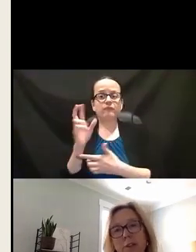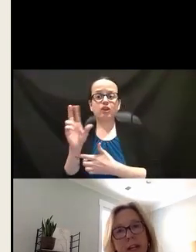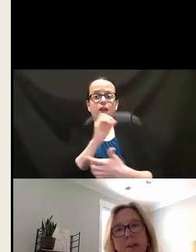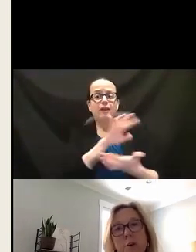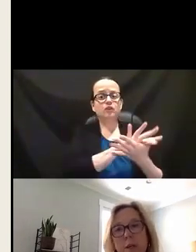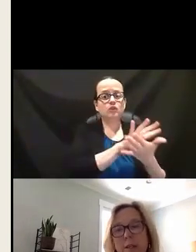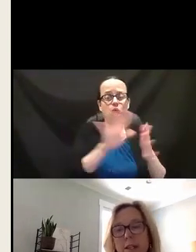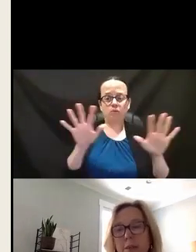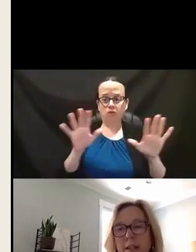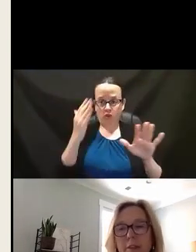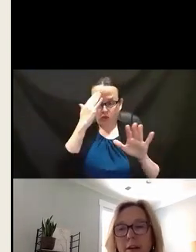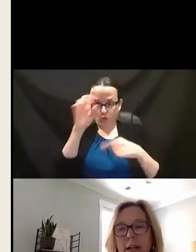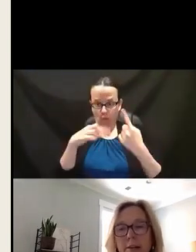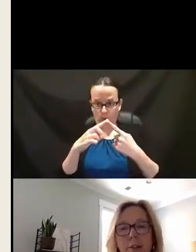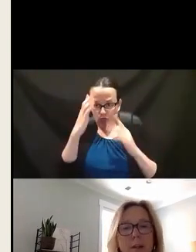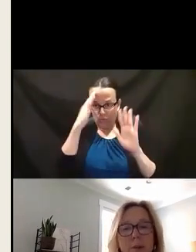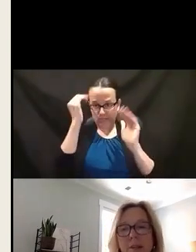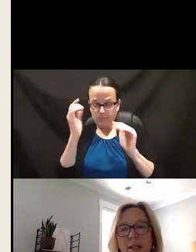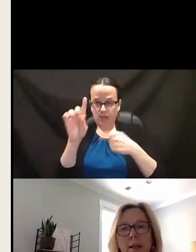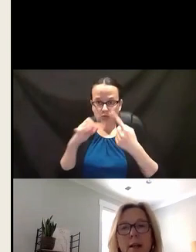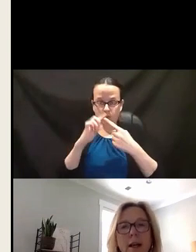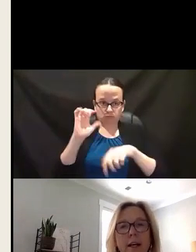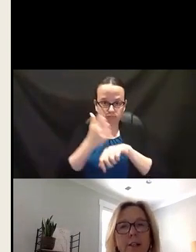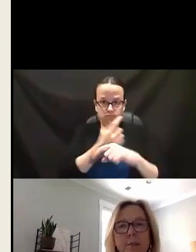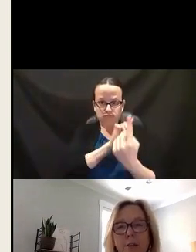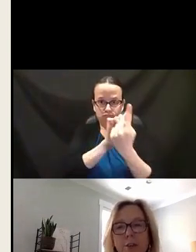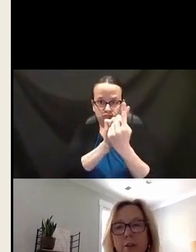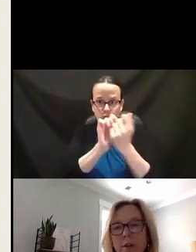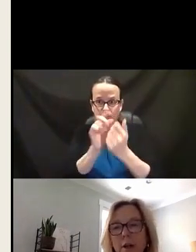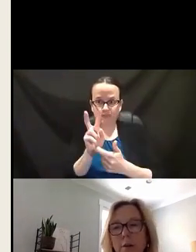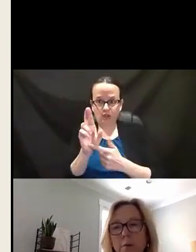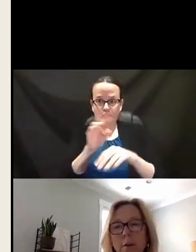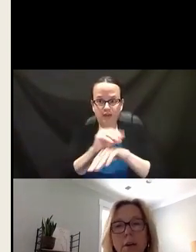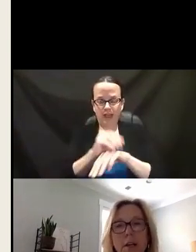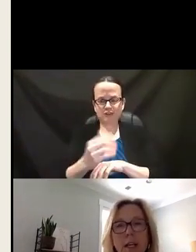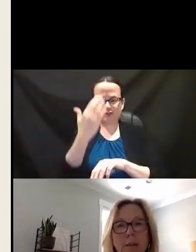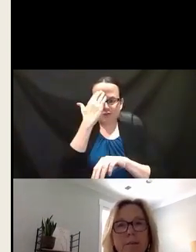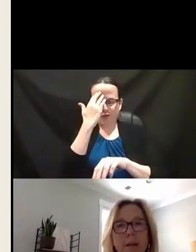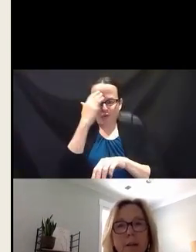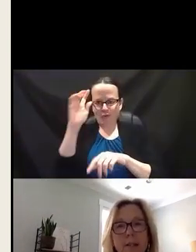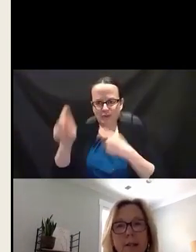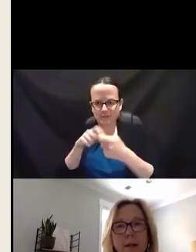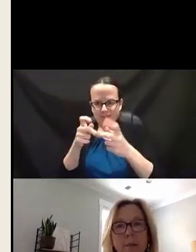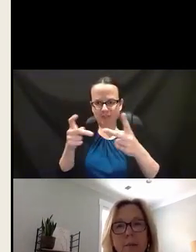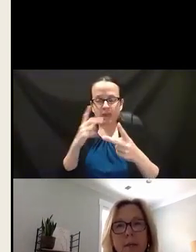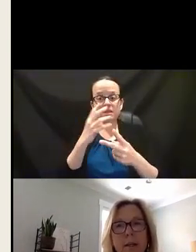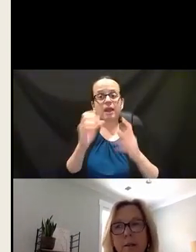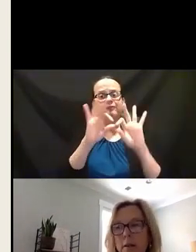students so they know when to expect the VR counselor. once again, just make sure we're keeping families